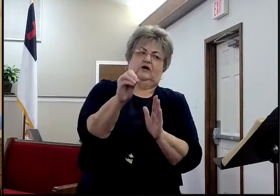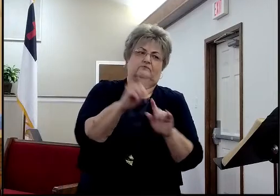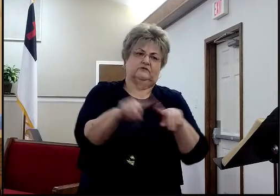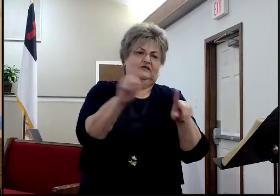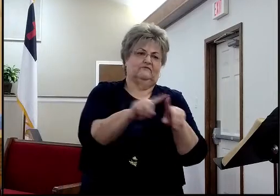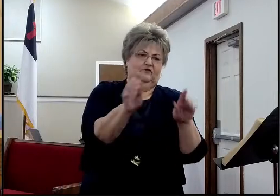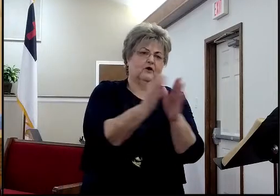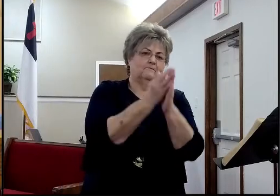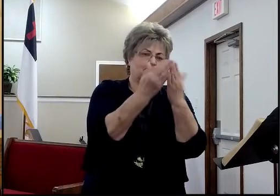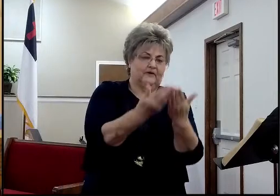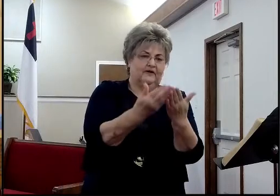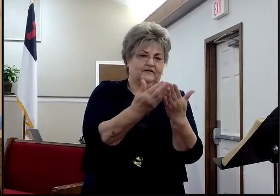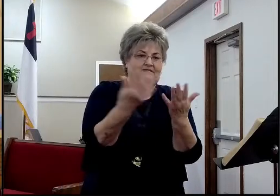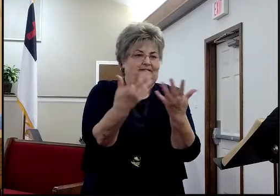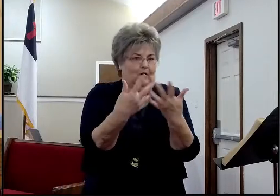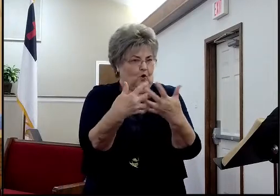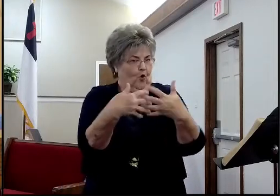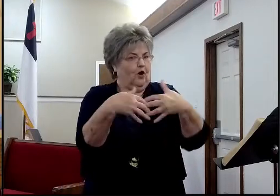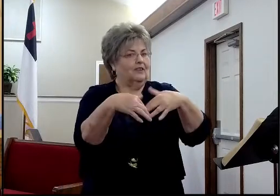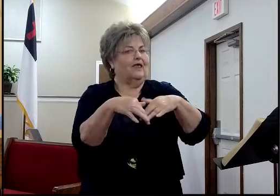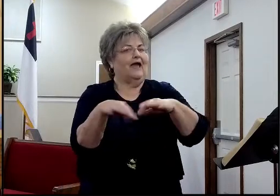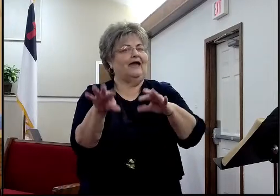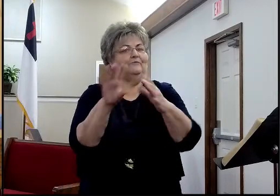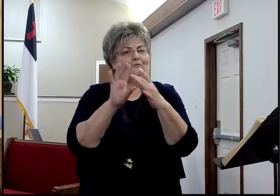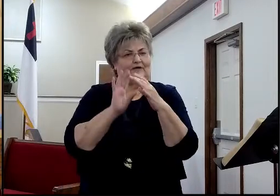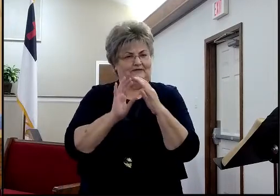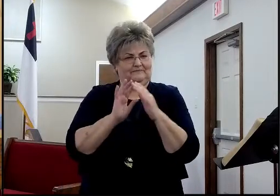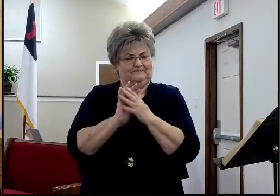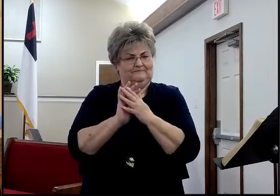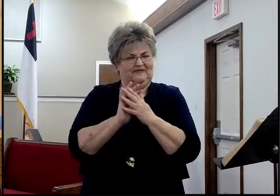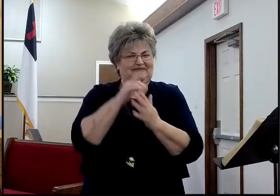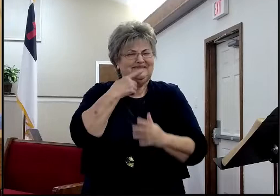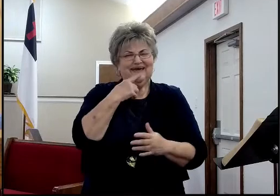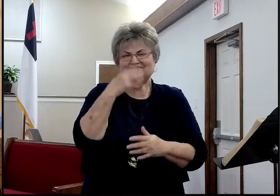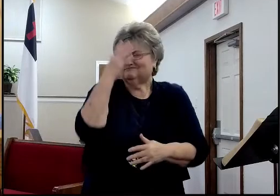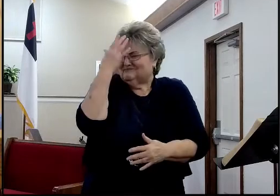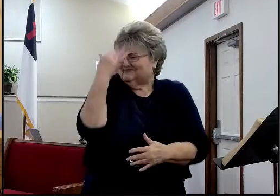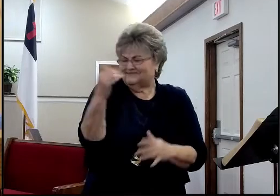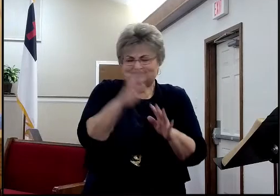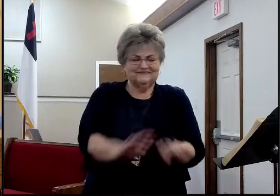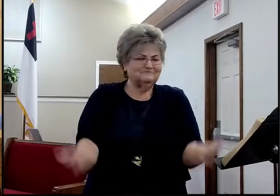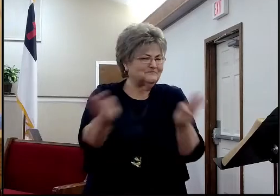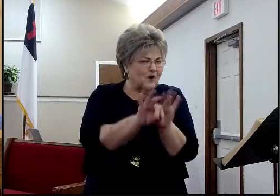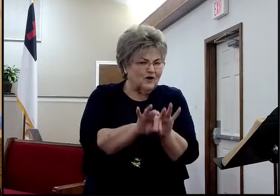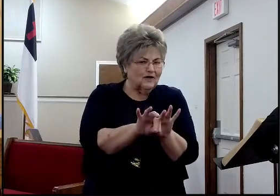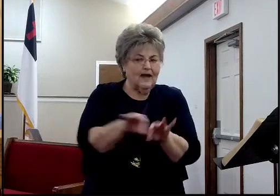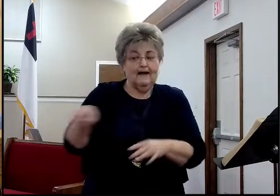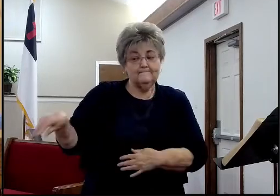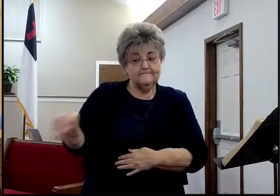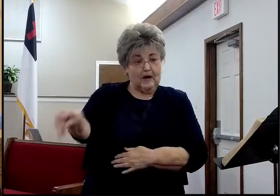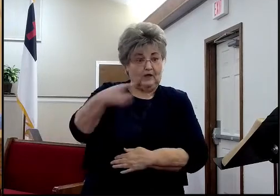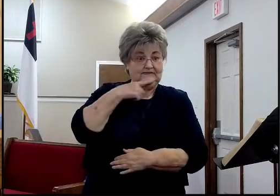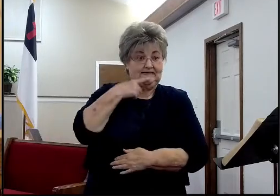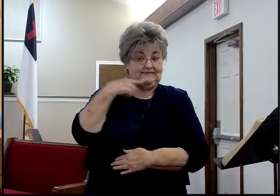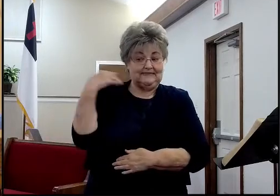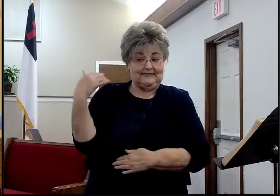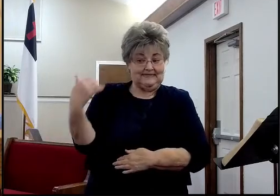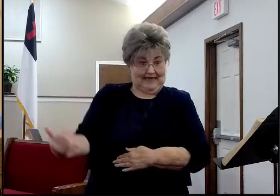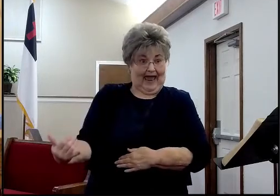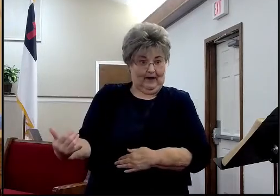things like that, they correlate to each other, you say, how is this important, Paul says, that right now,